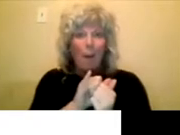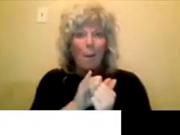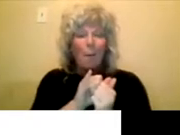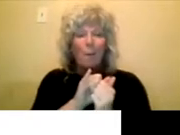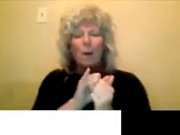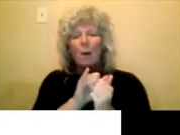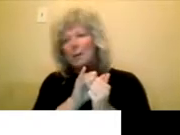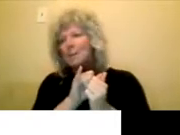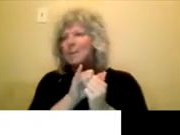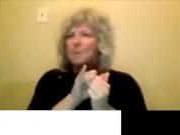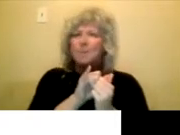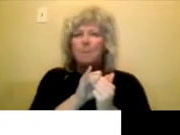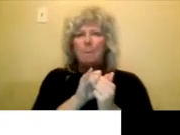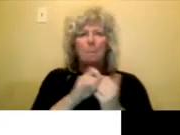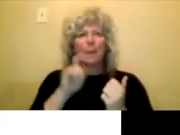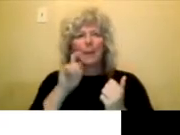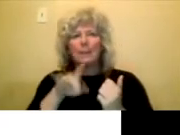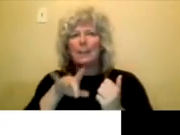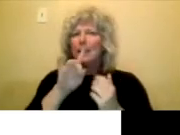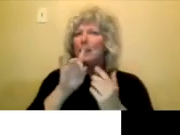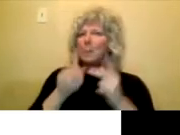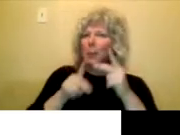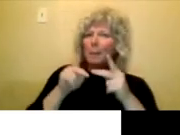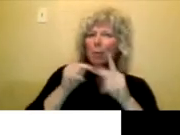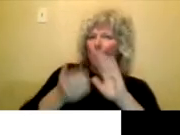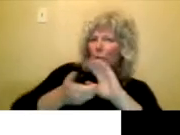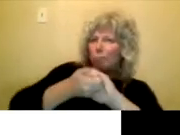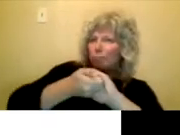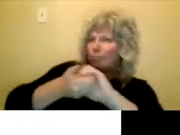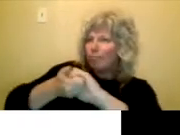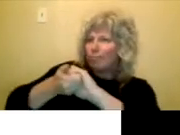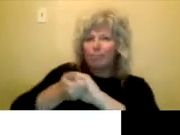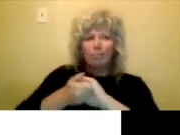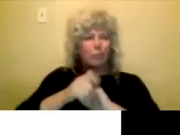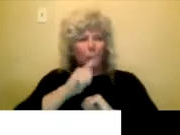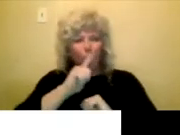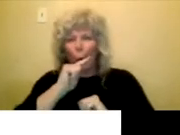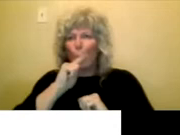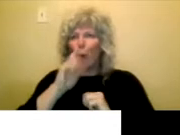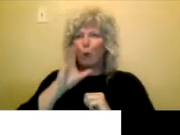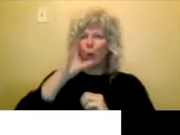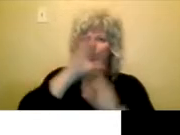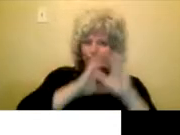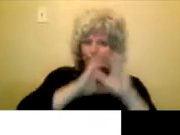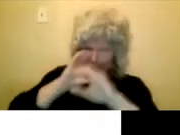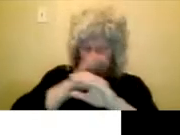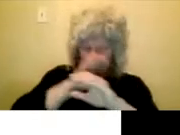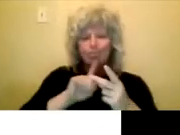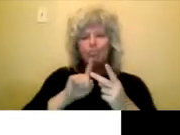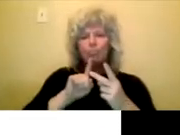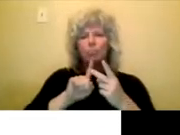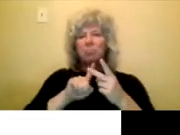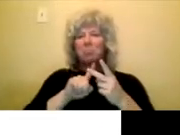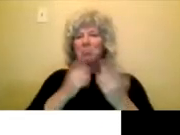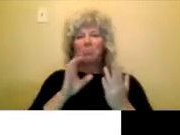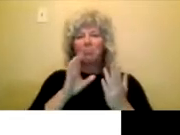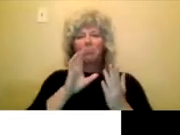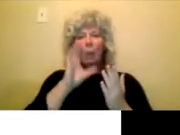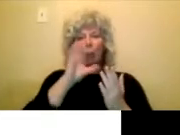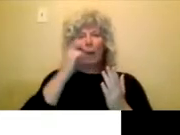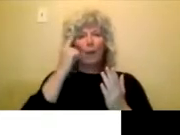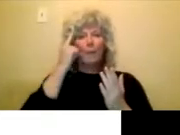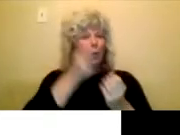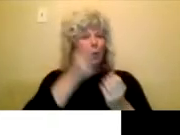seeking relationships that are collaborative in nature. Looking for support material, accessing